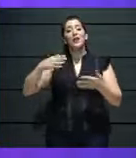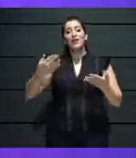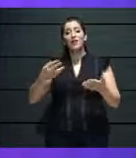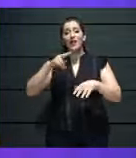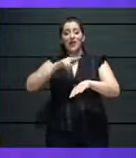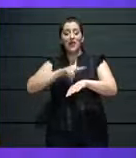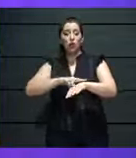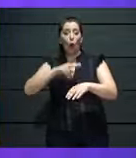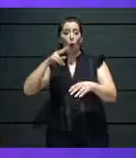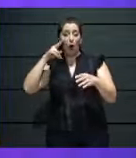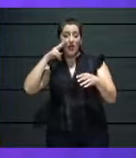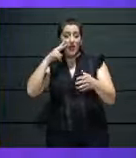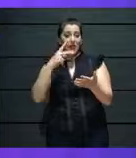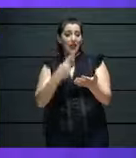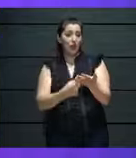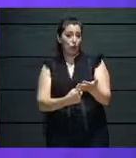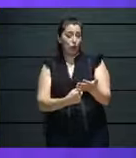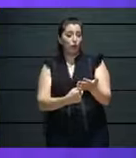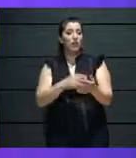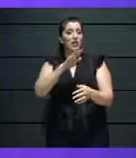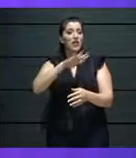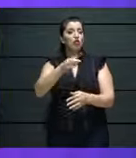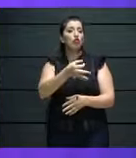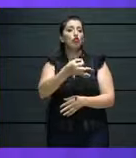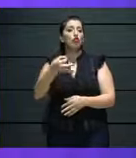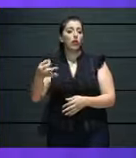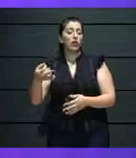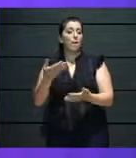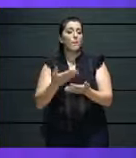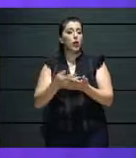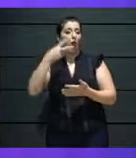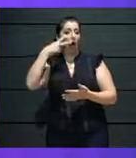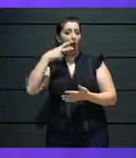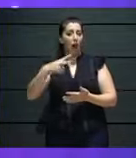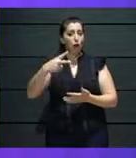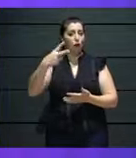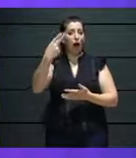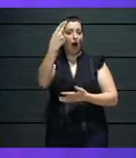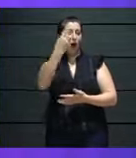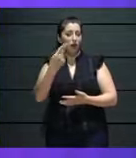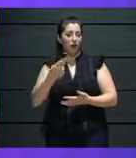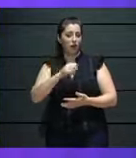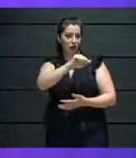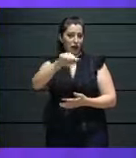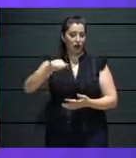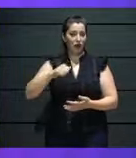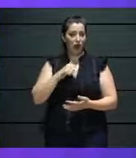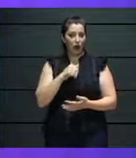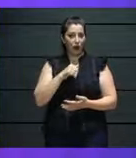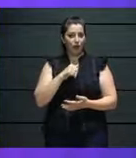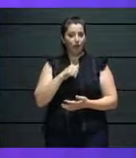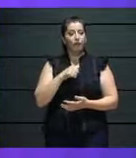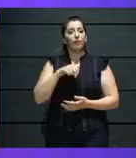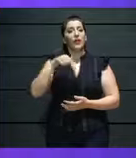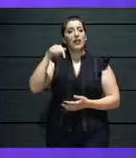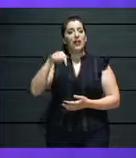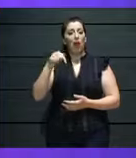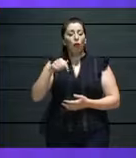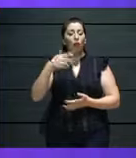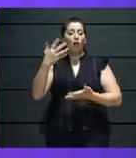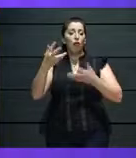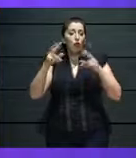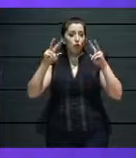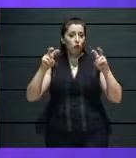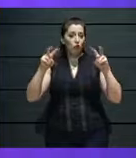moment a very relevant, a very important topic which we shall explore together with our organizations as well as key speakers.